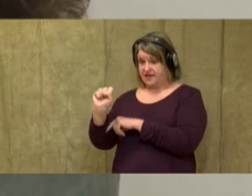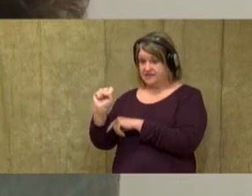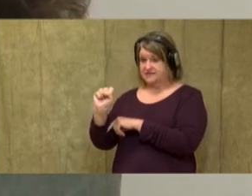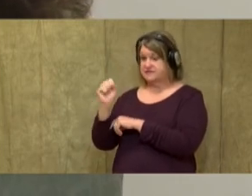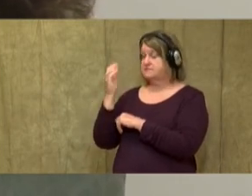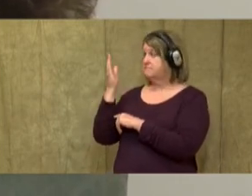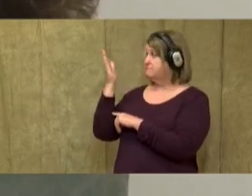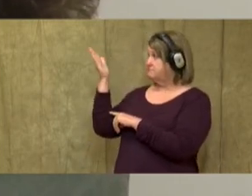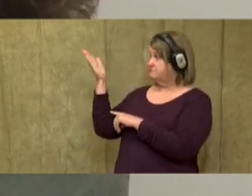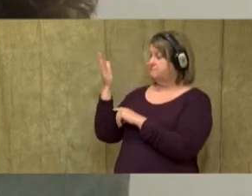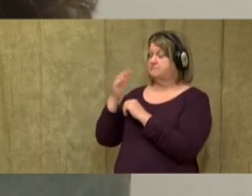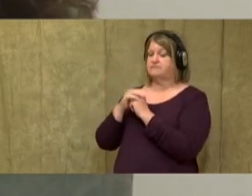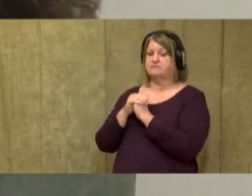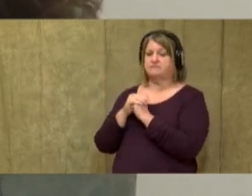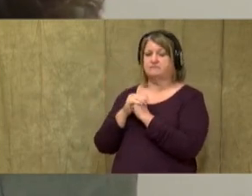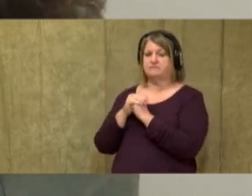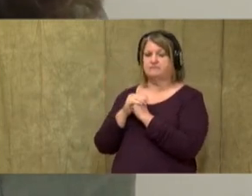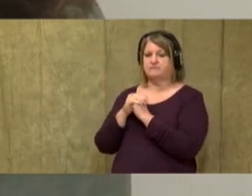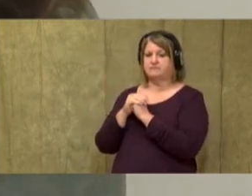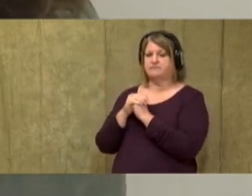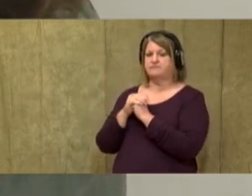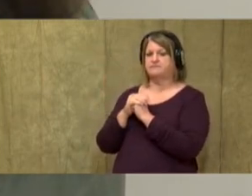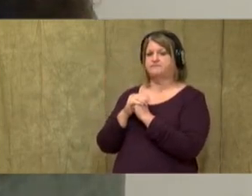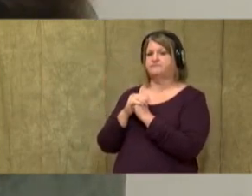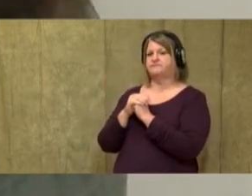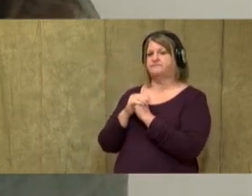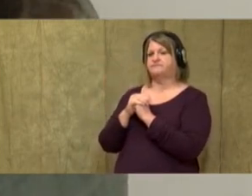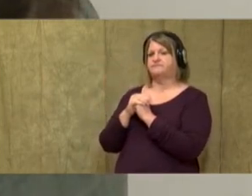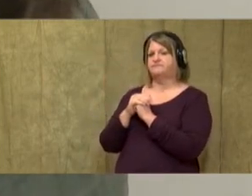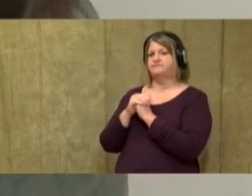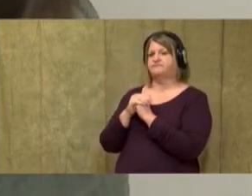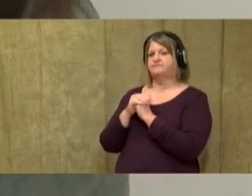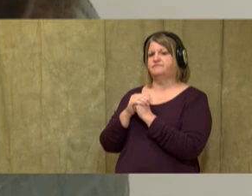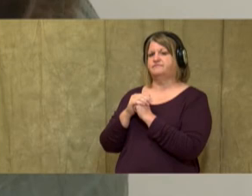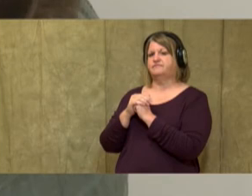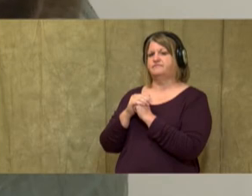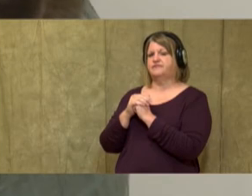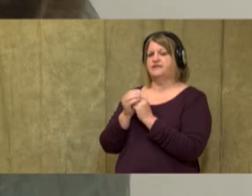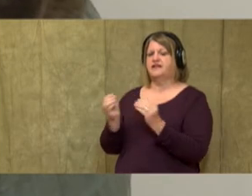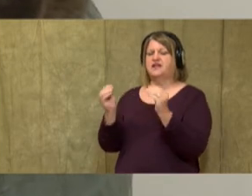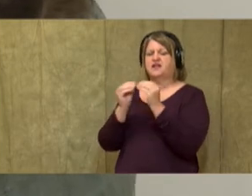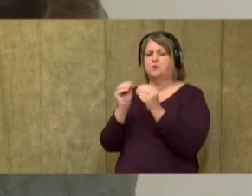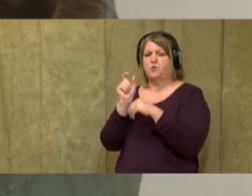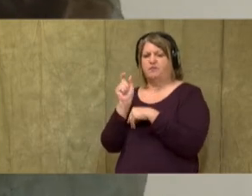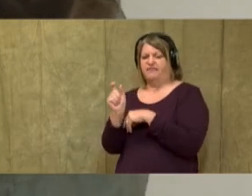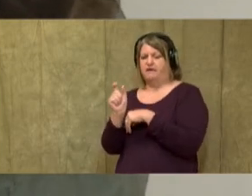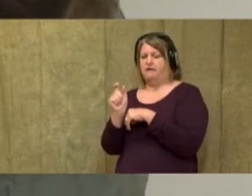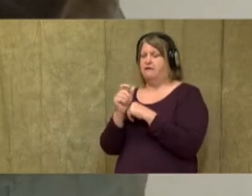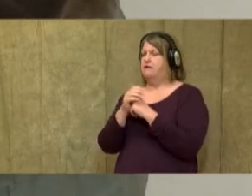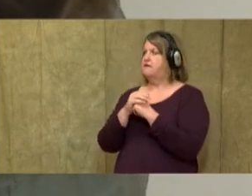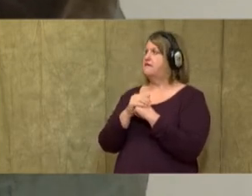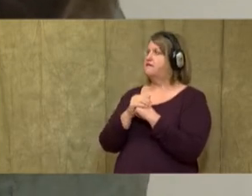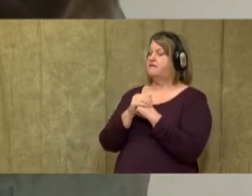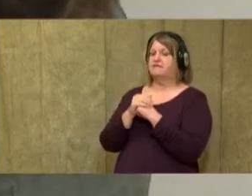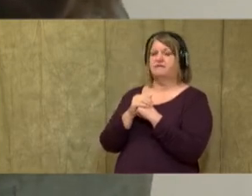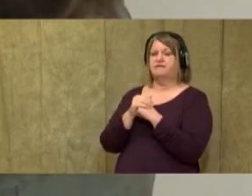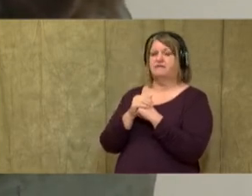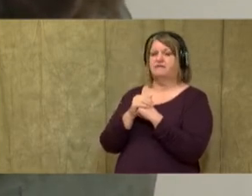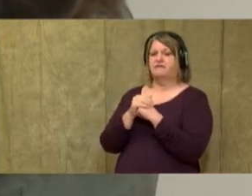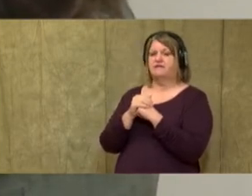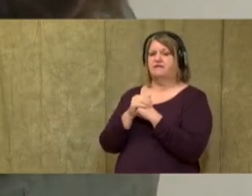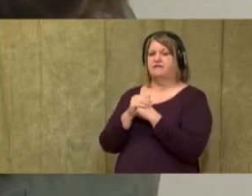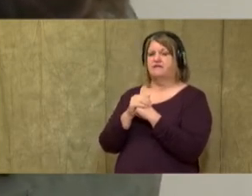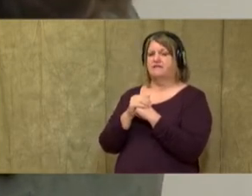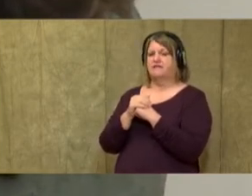And let's give them a little more meat on the bones. And then here's the foot. And then this leg is going